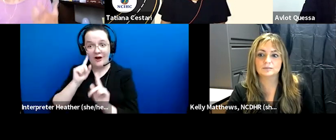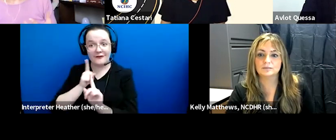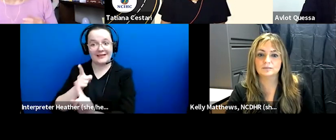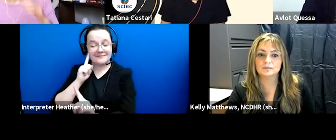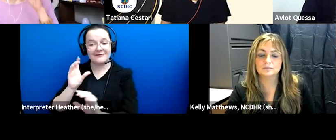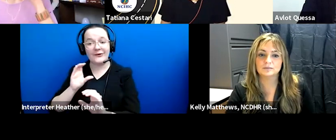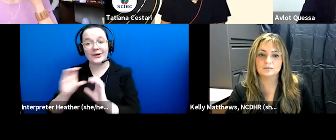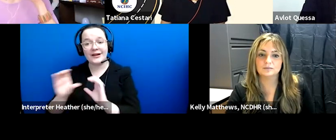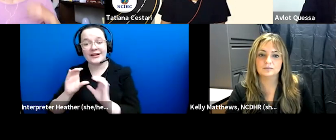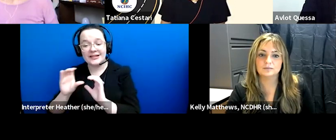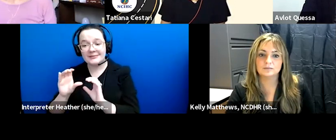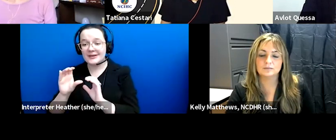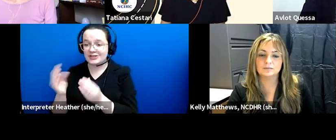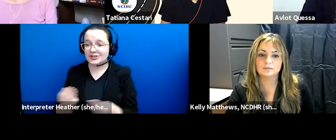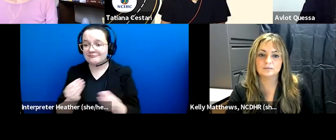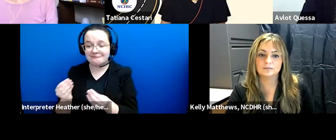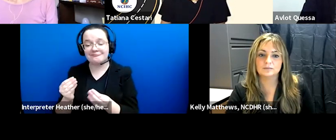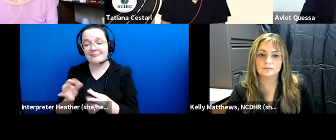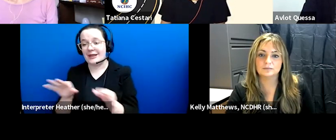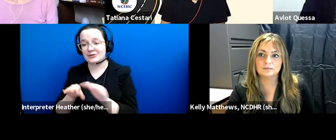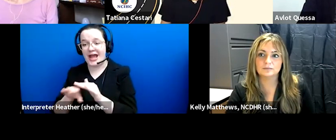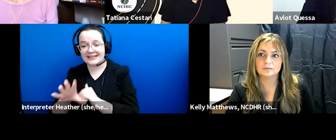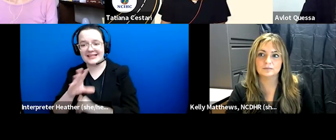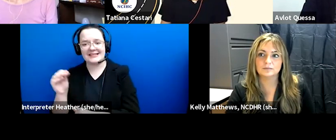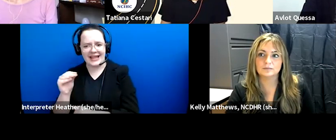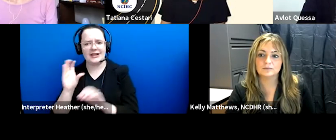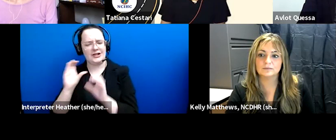autonomy and language access um